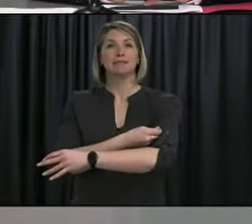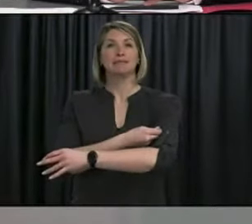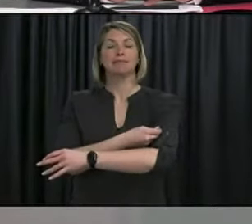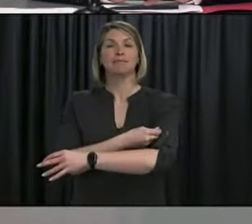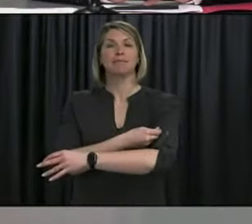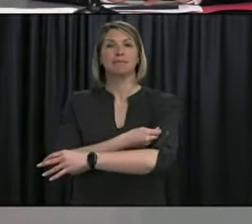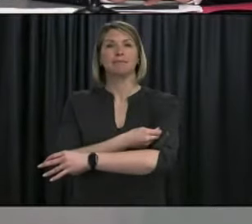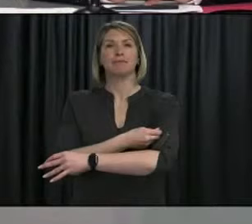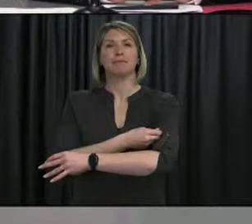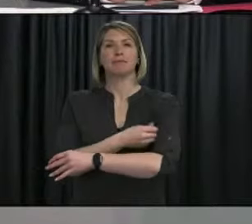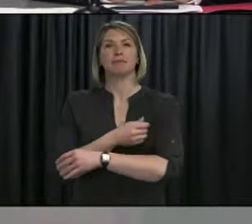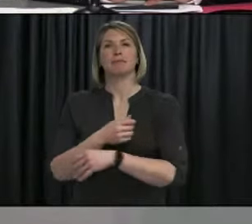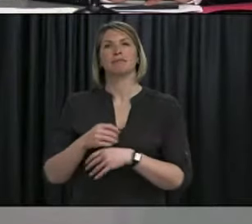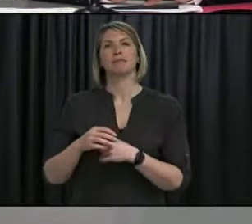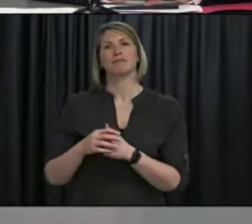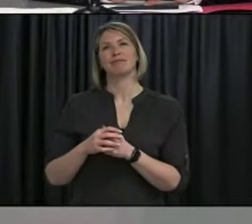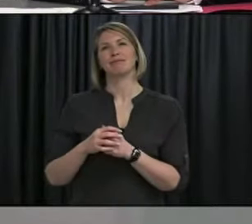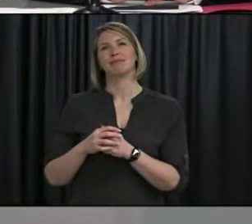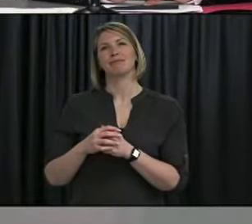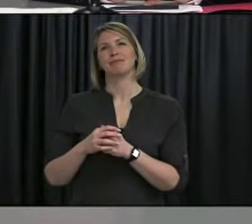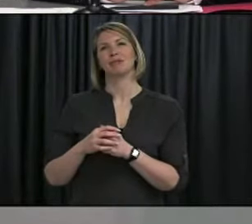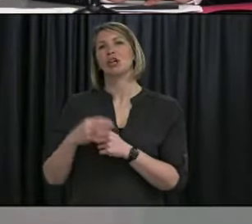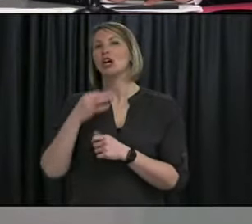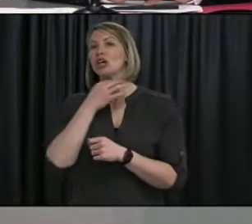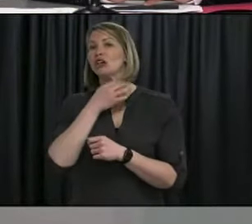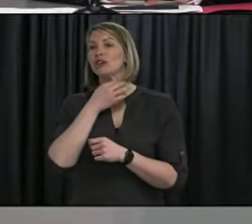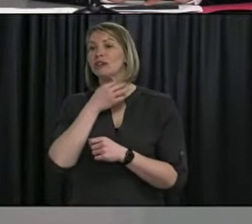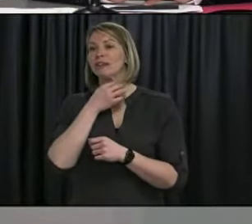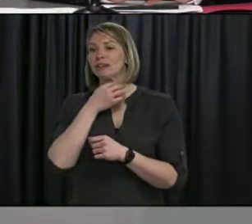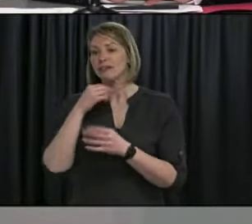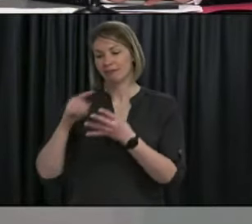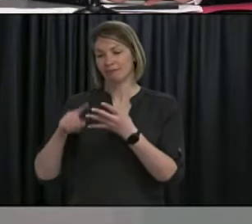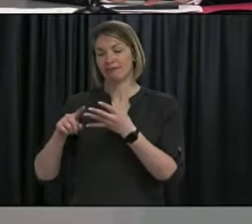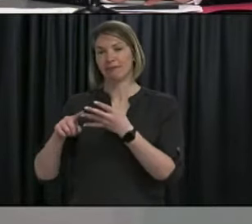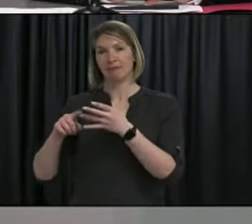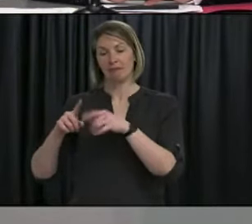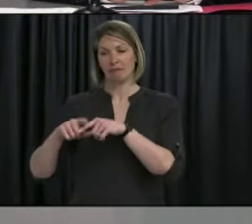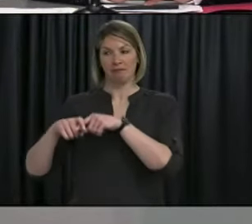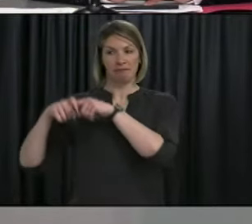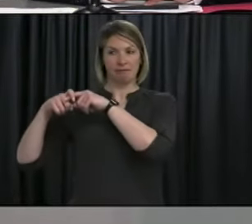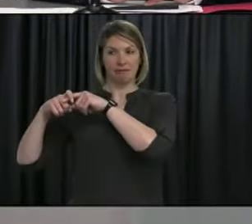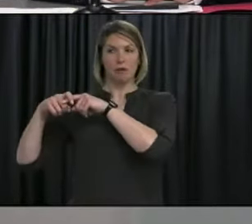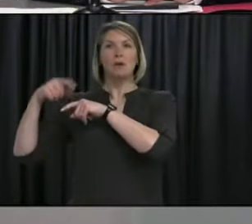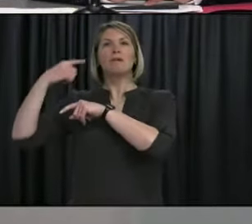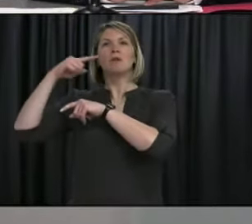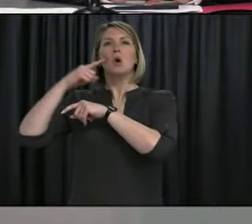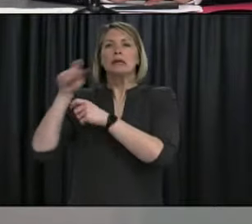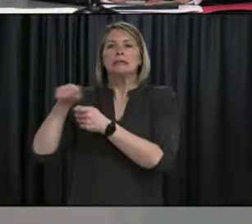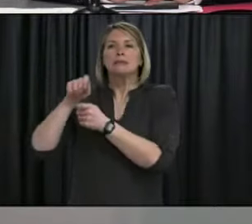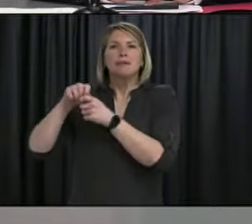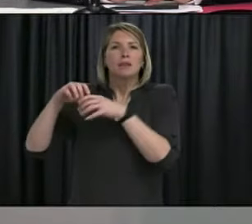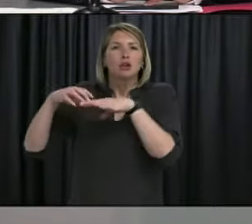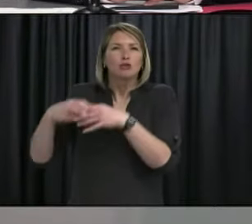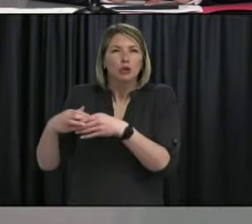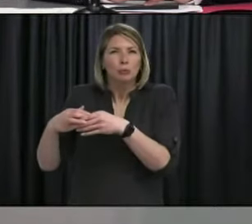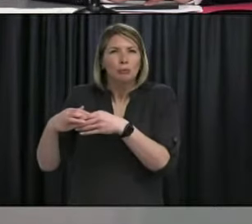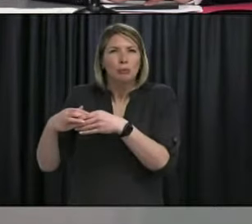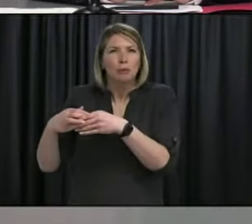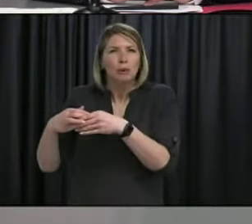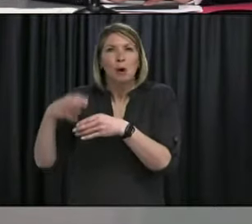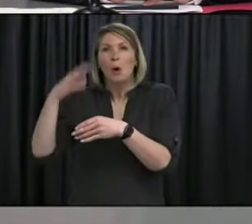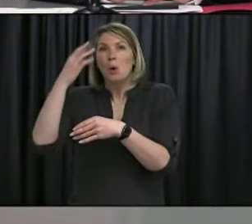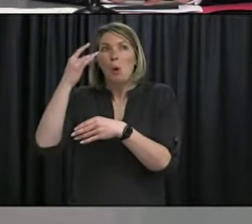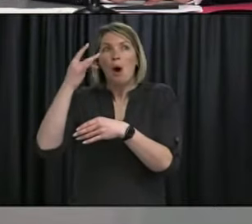to put the vaccine to one side for certain age groups, um, with future shipments